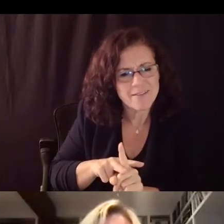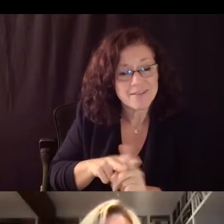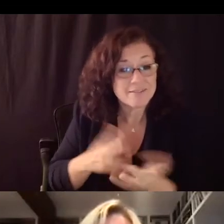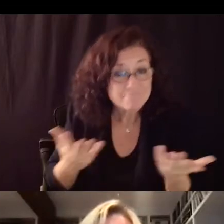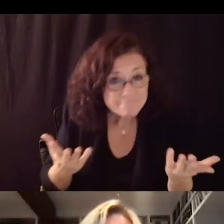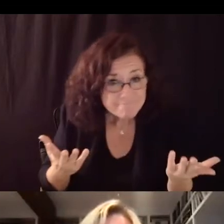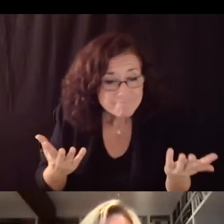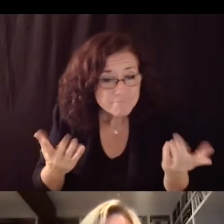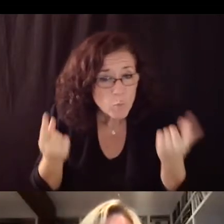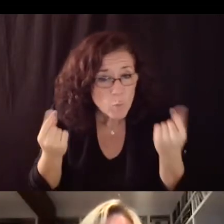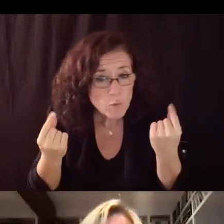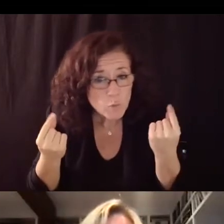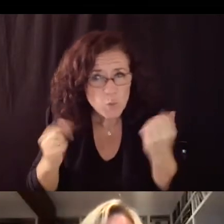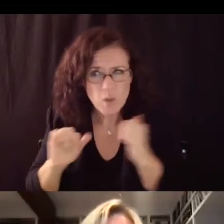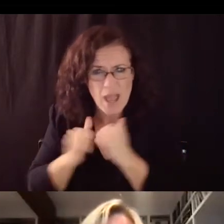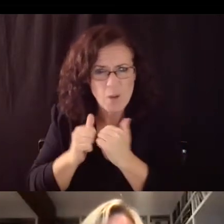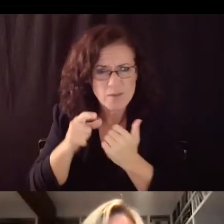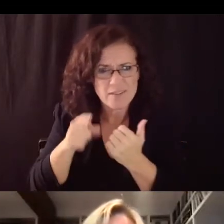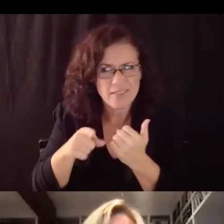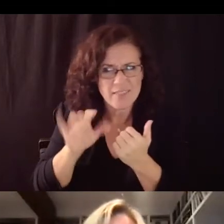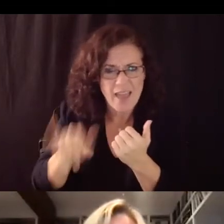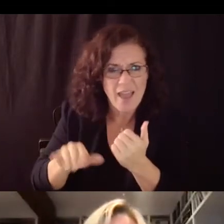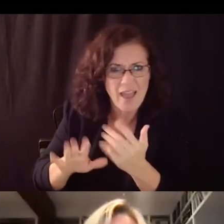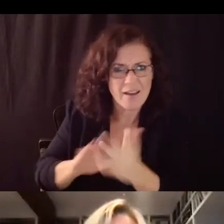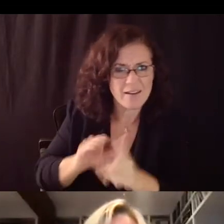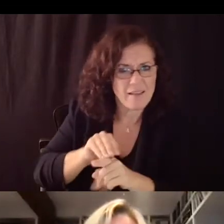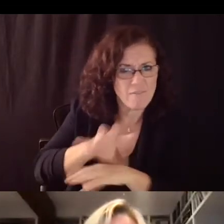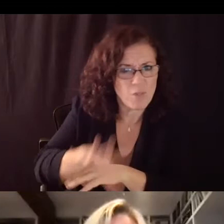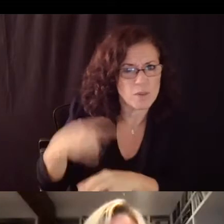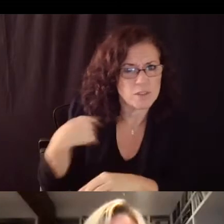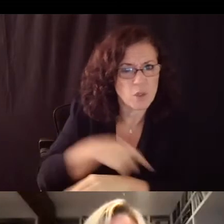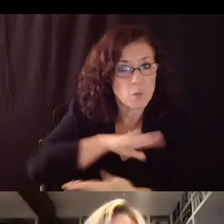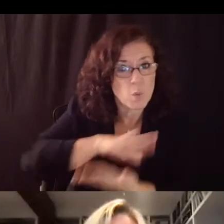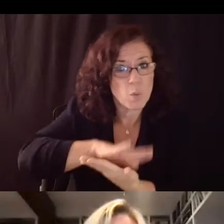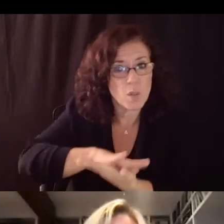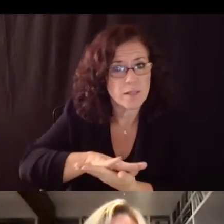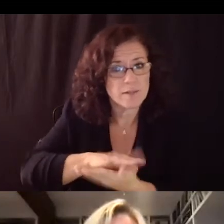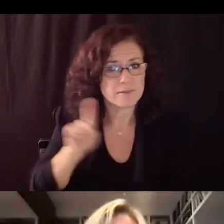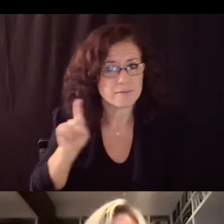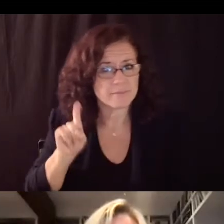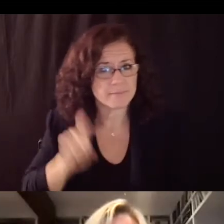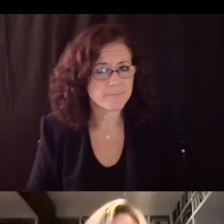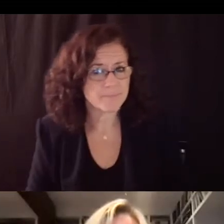how does that then impact our ability to get our students back in school or does it